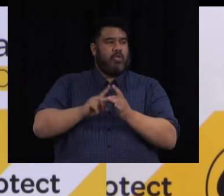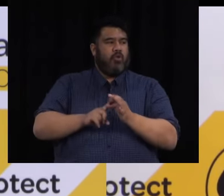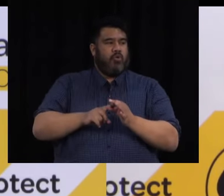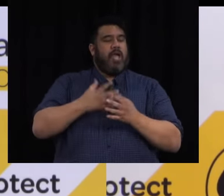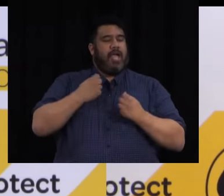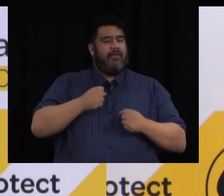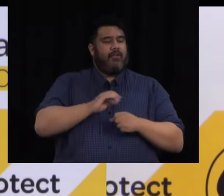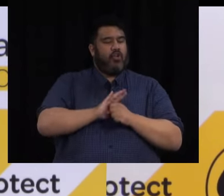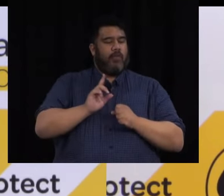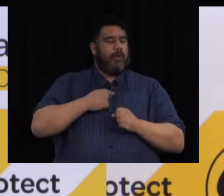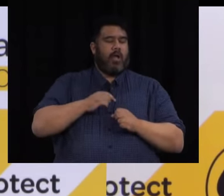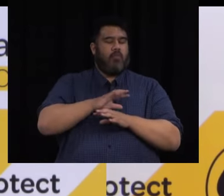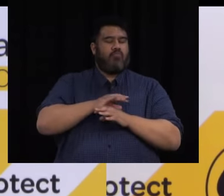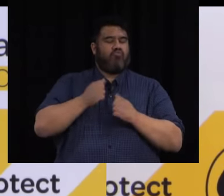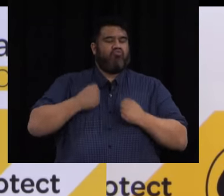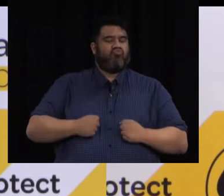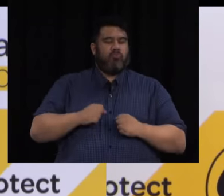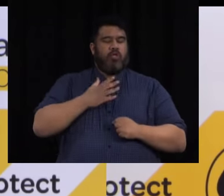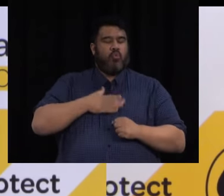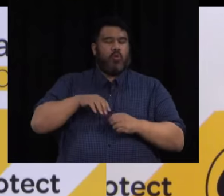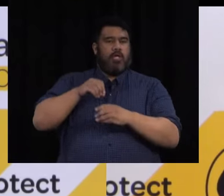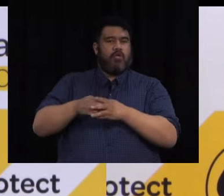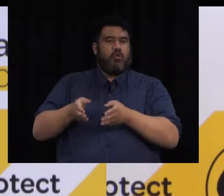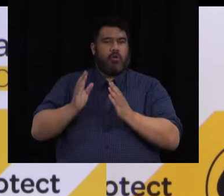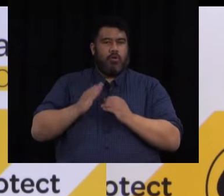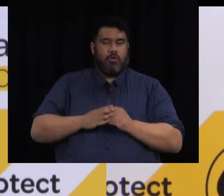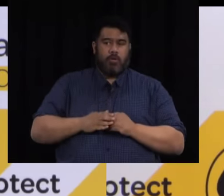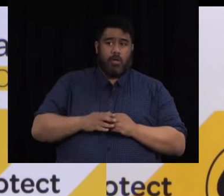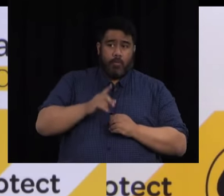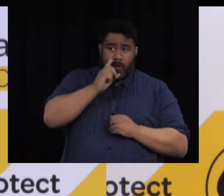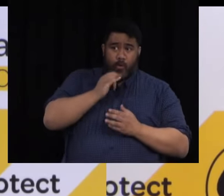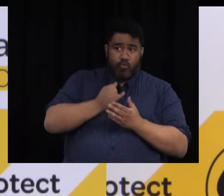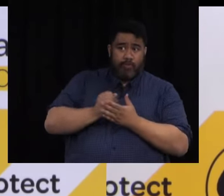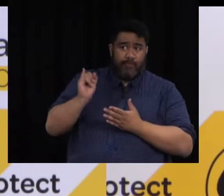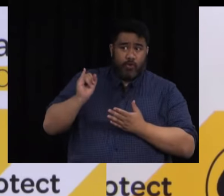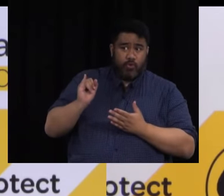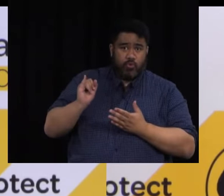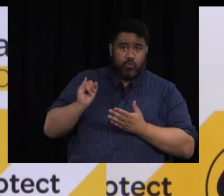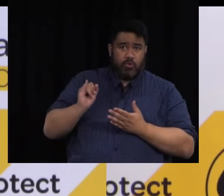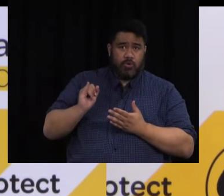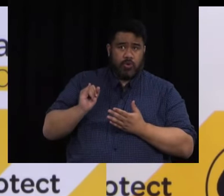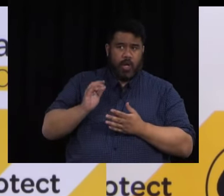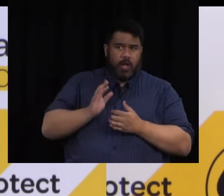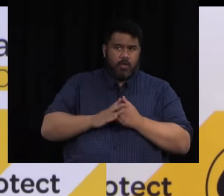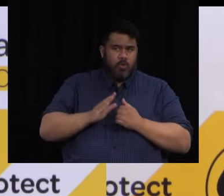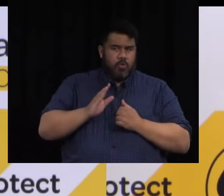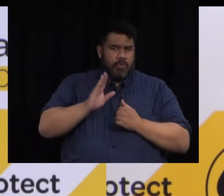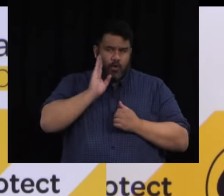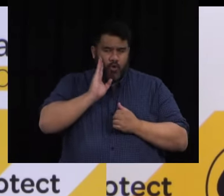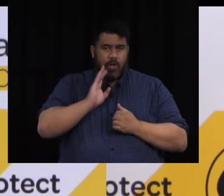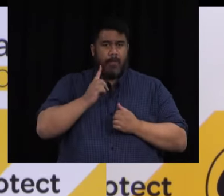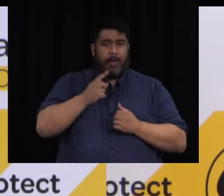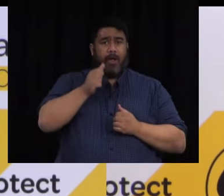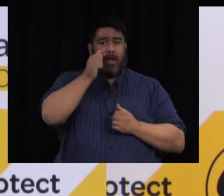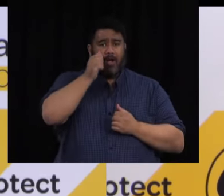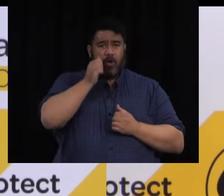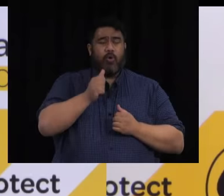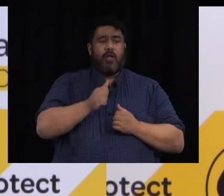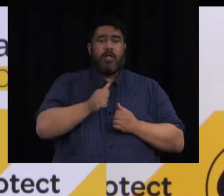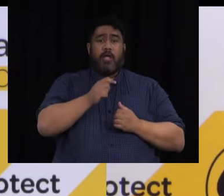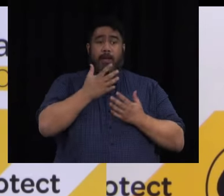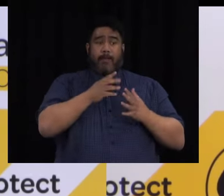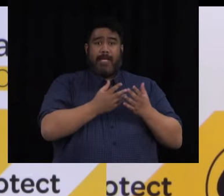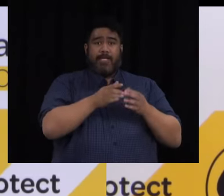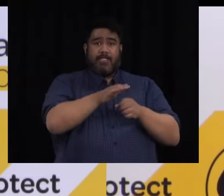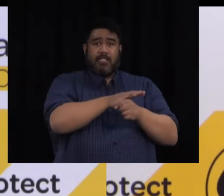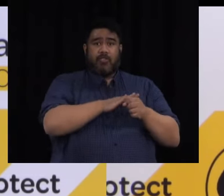I'm not aware of people that have refused to go but I will say that in some circumstances the medical officer of health can